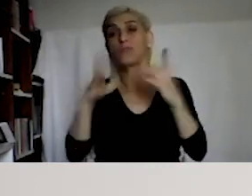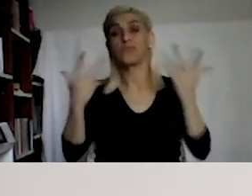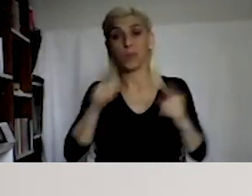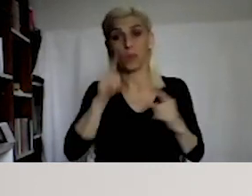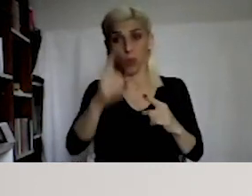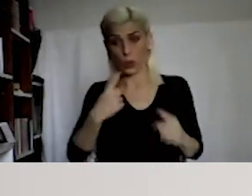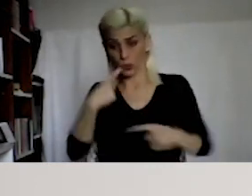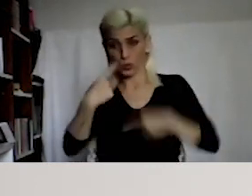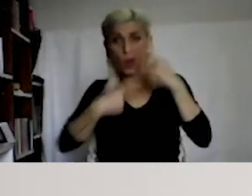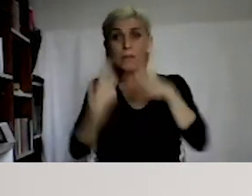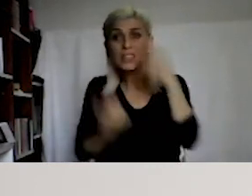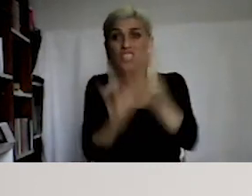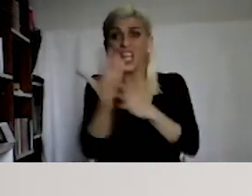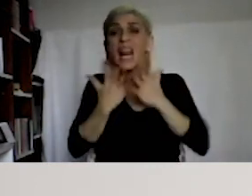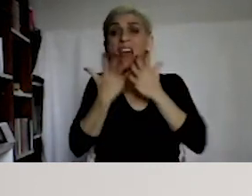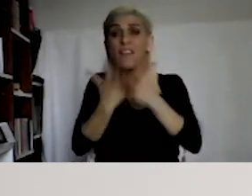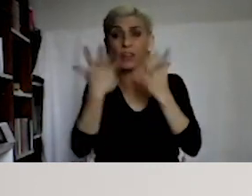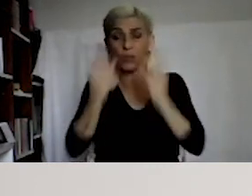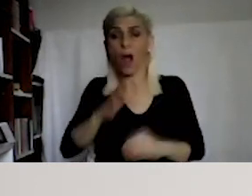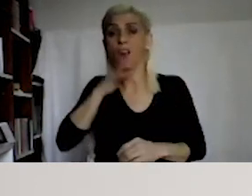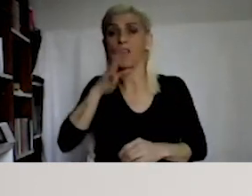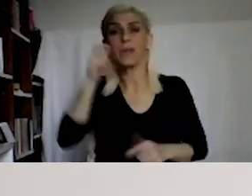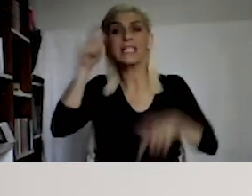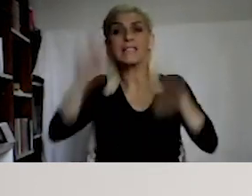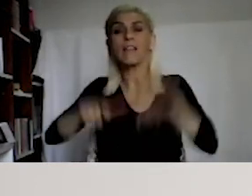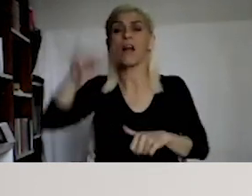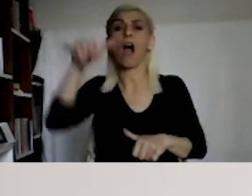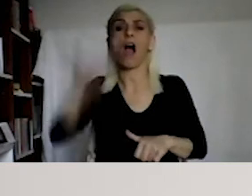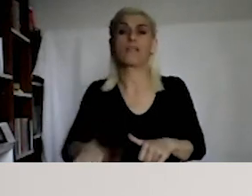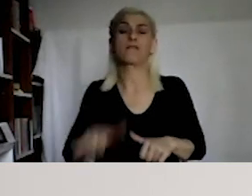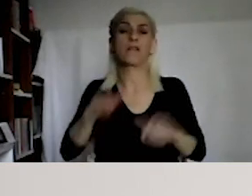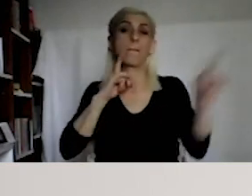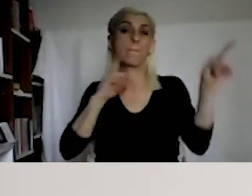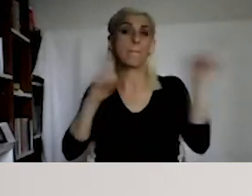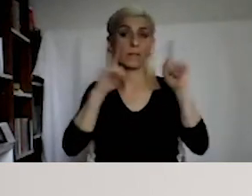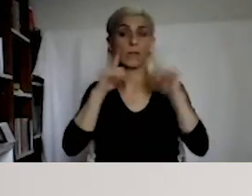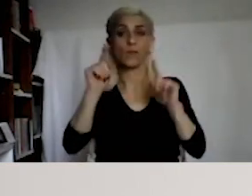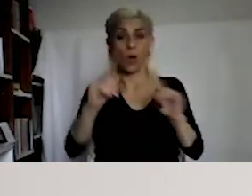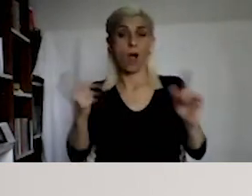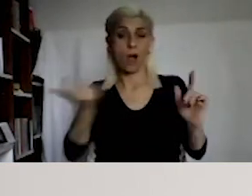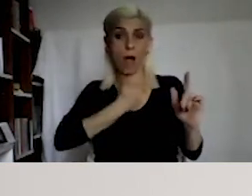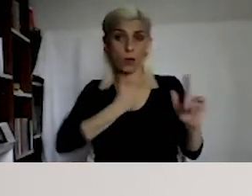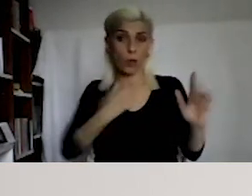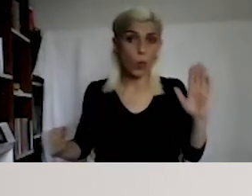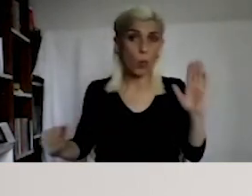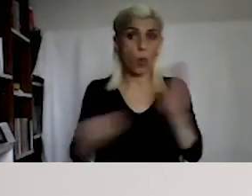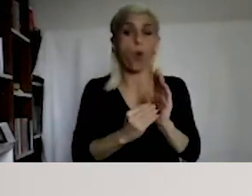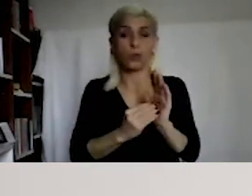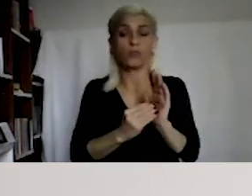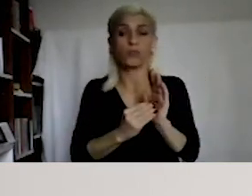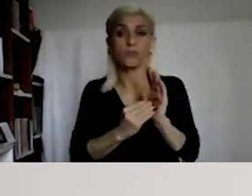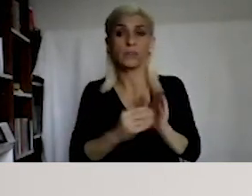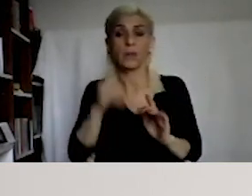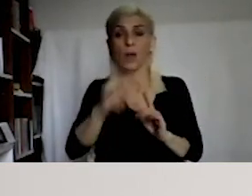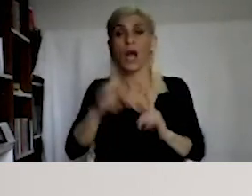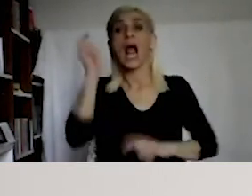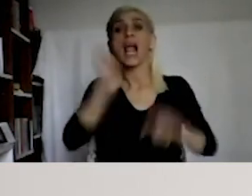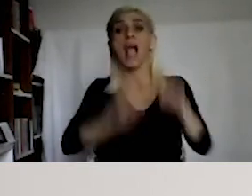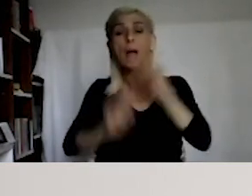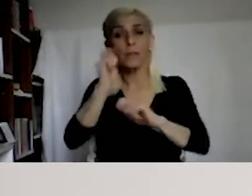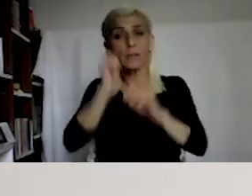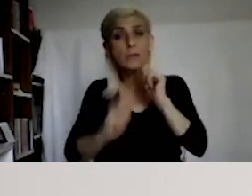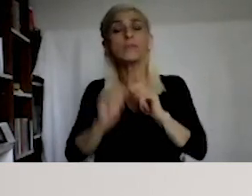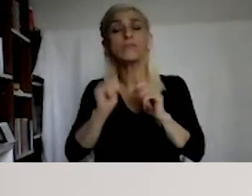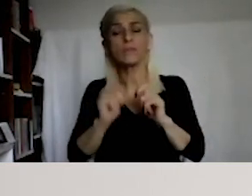the ECHR does not consider that as freedom of expression. And they do a